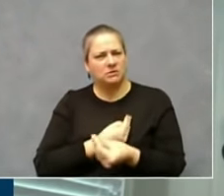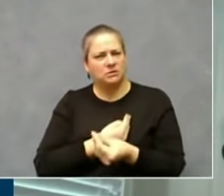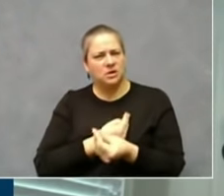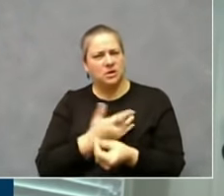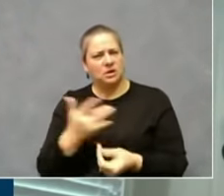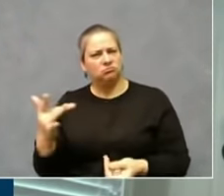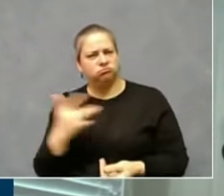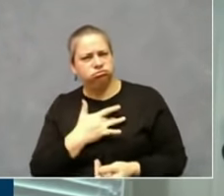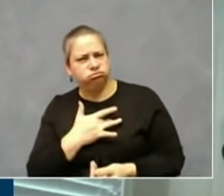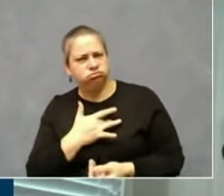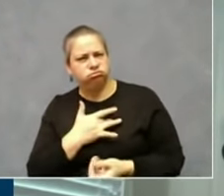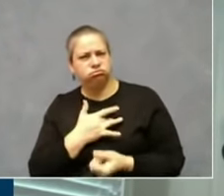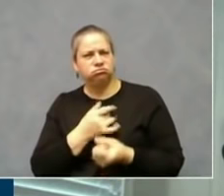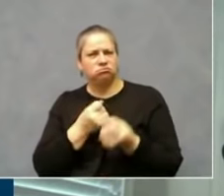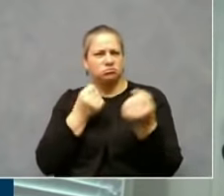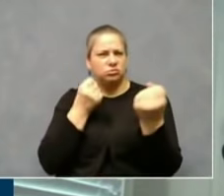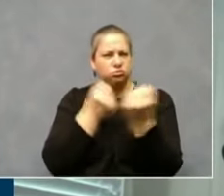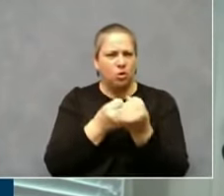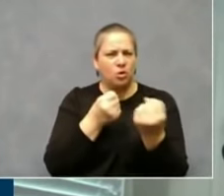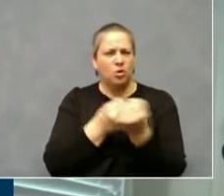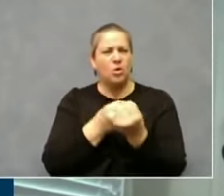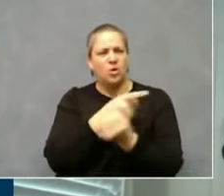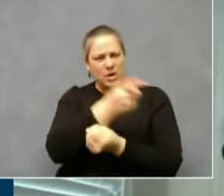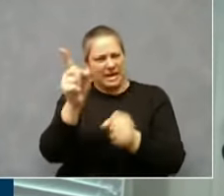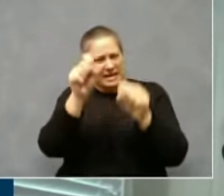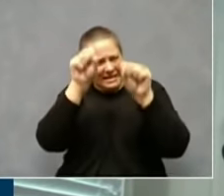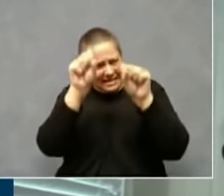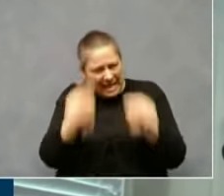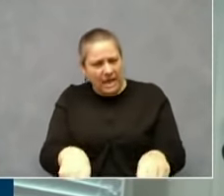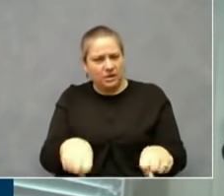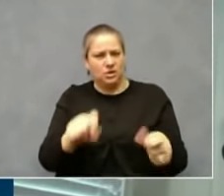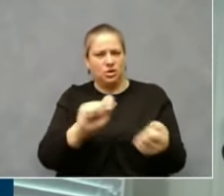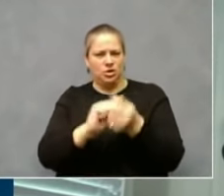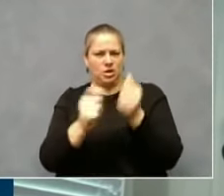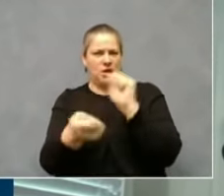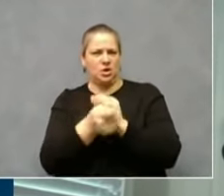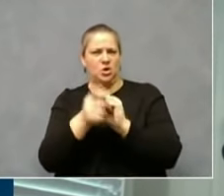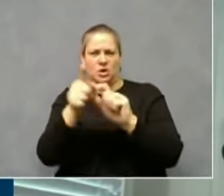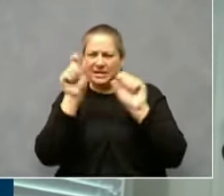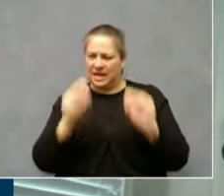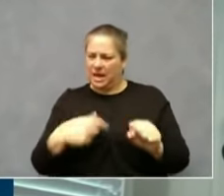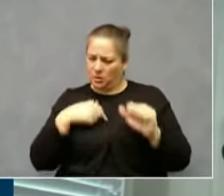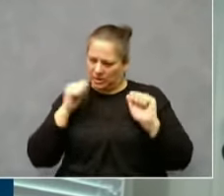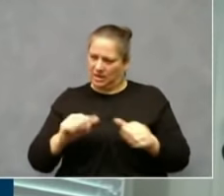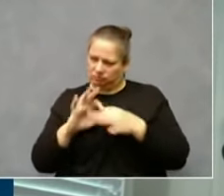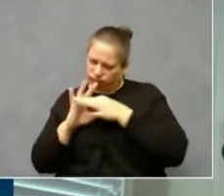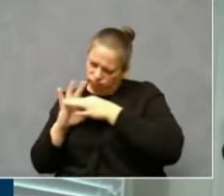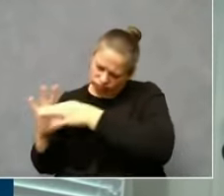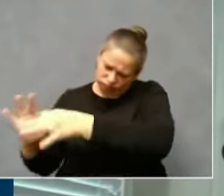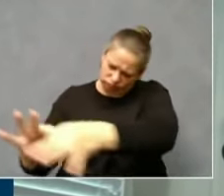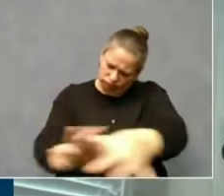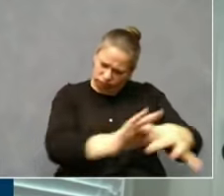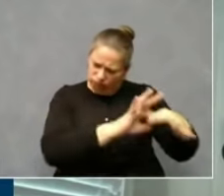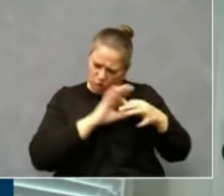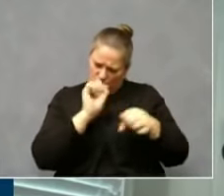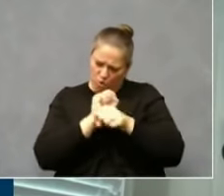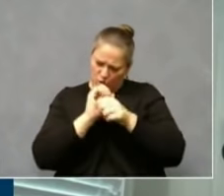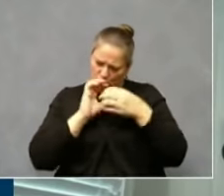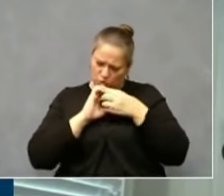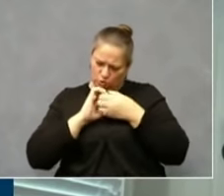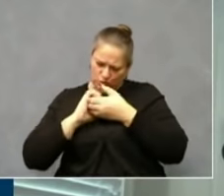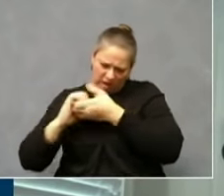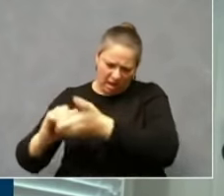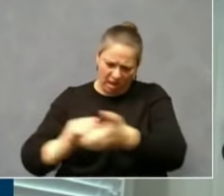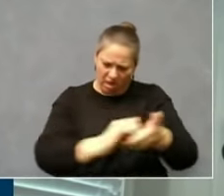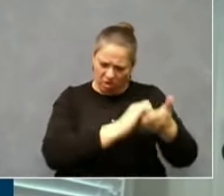can make a difference. We have really got to pull together and rally as we enter the winter. And as you look to your Thanksgiving celebration